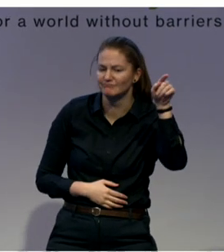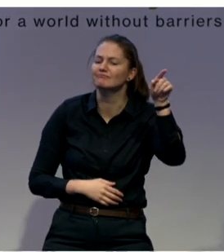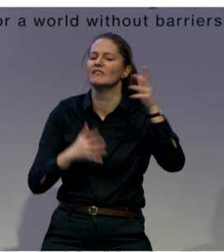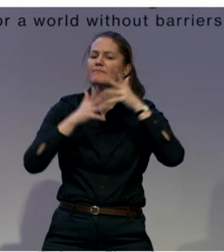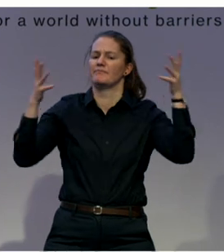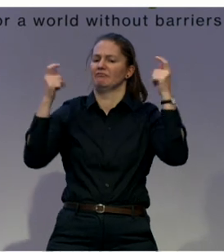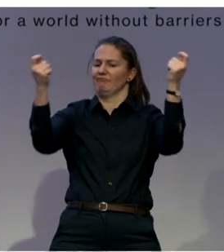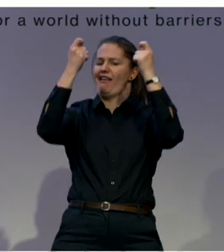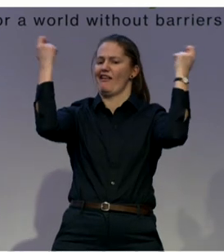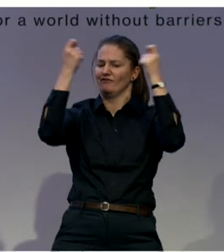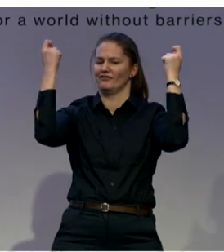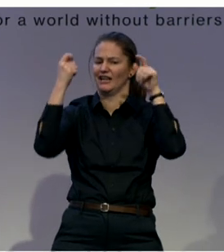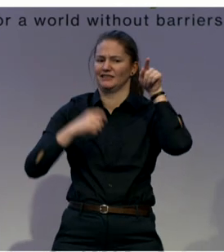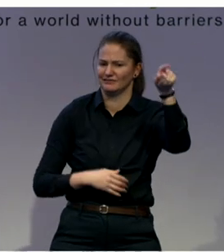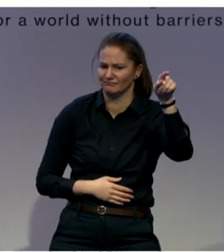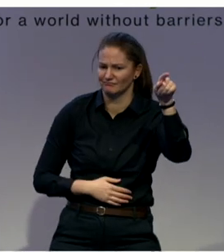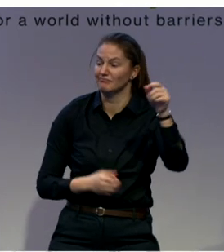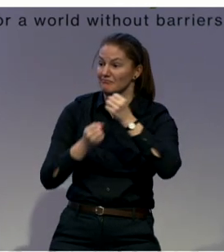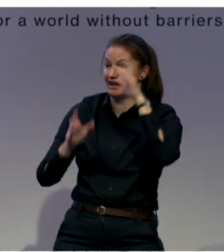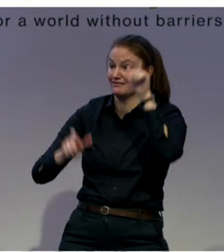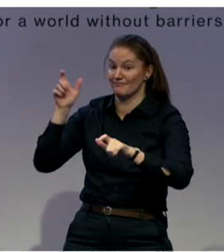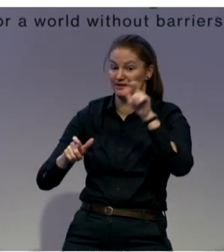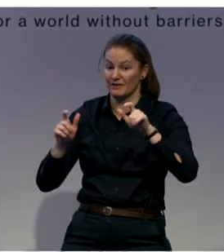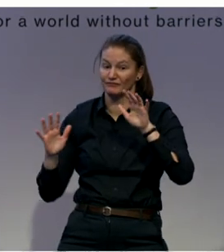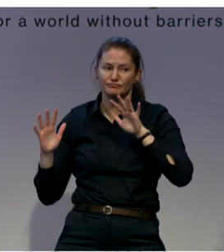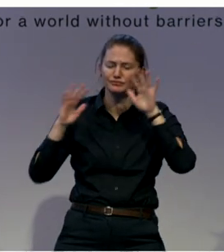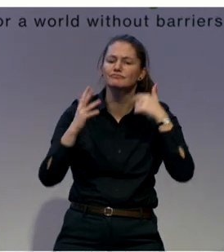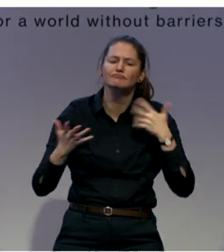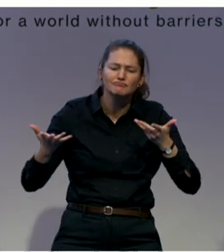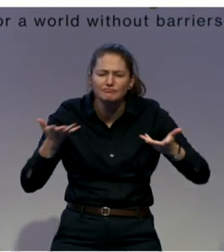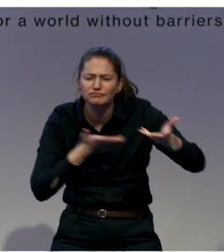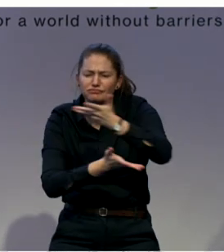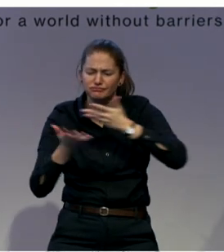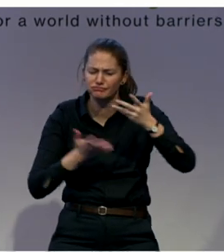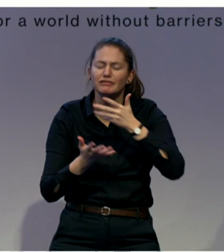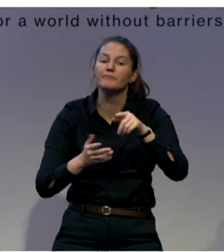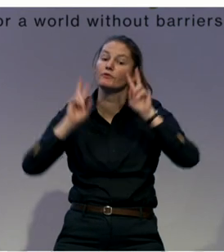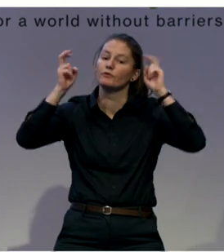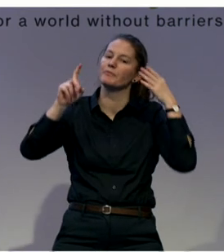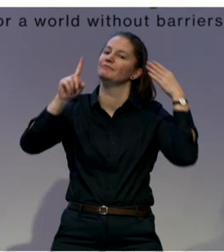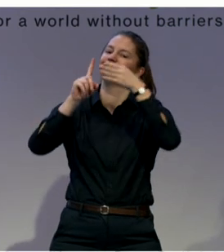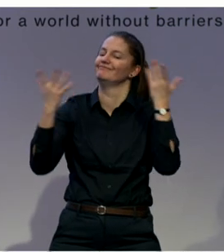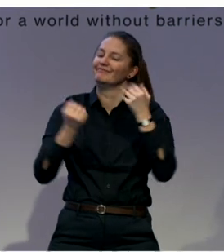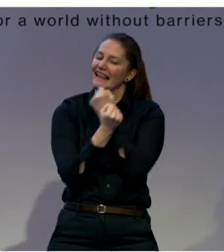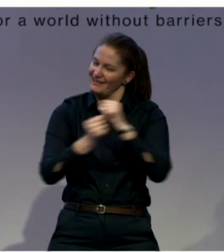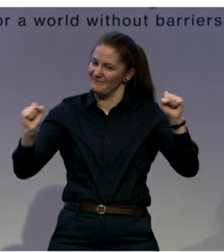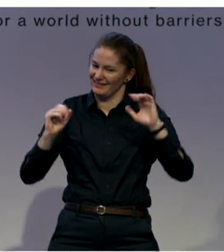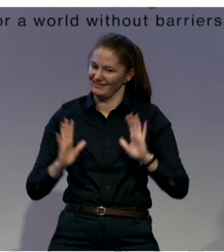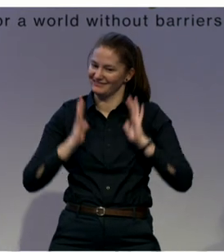living. But now on to the topic and this, yes. So what is